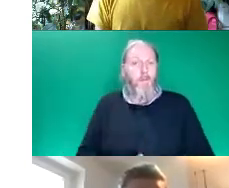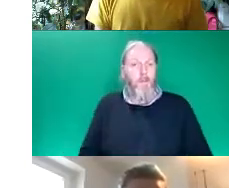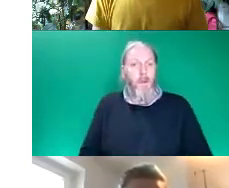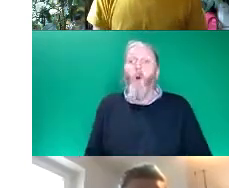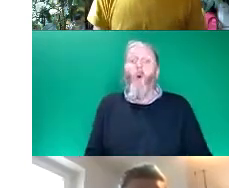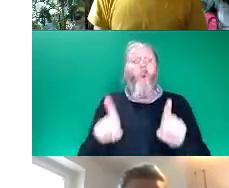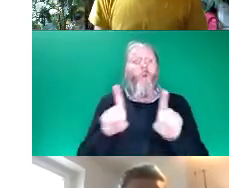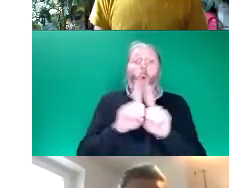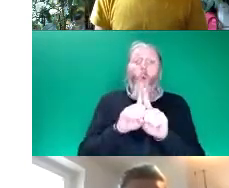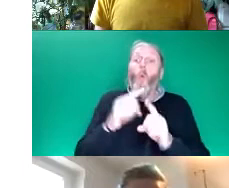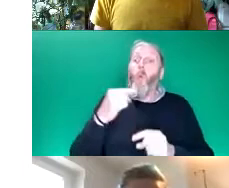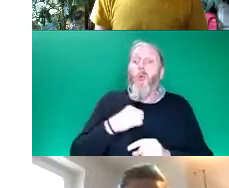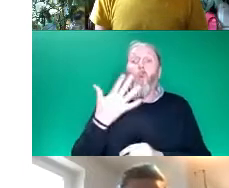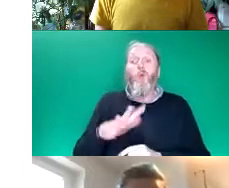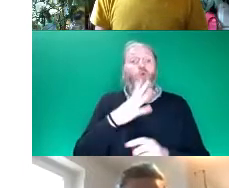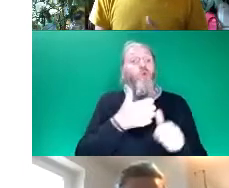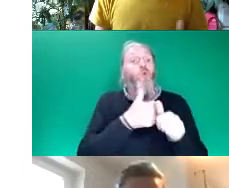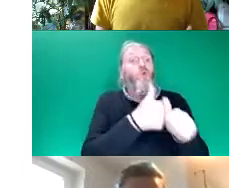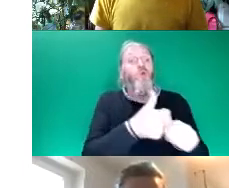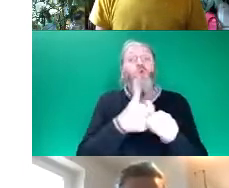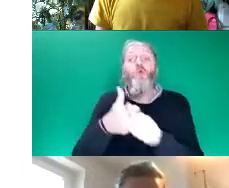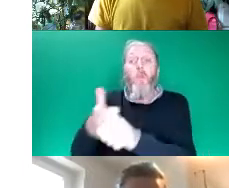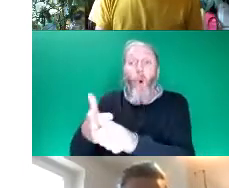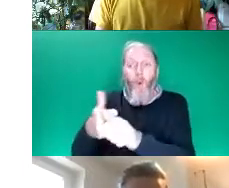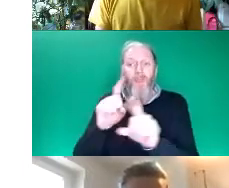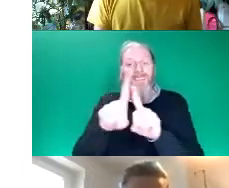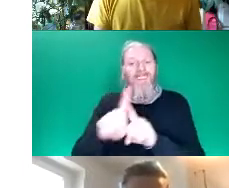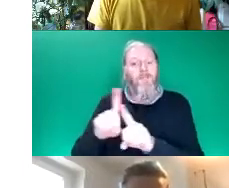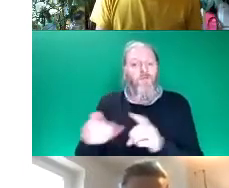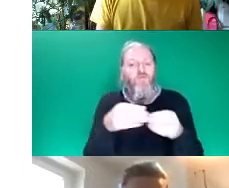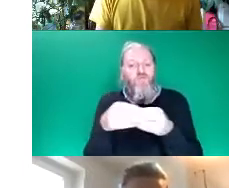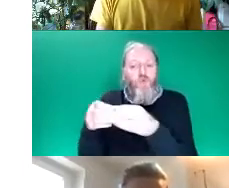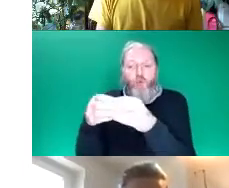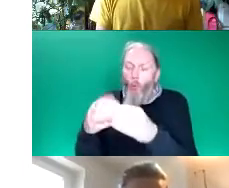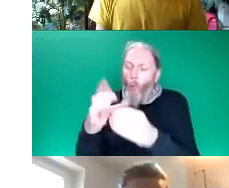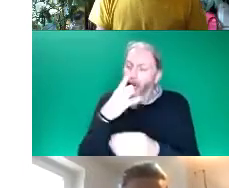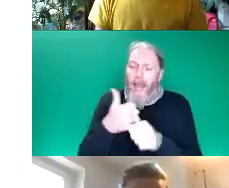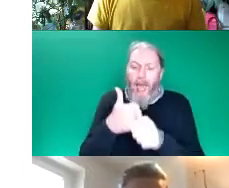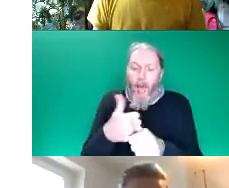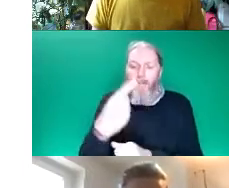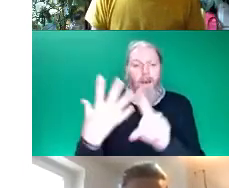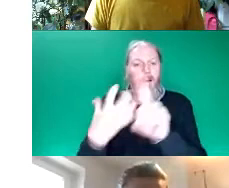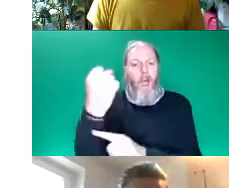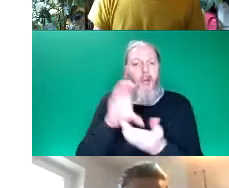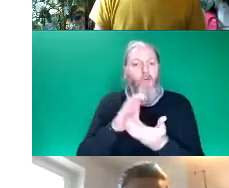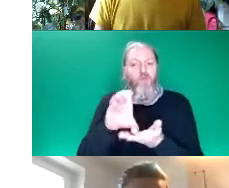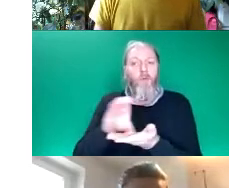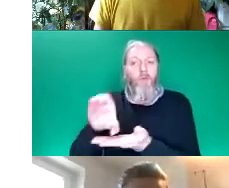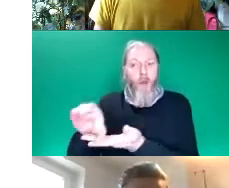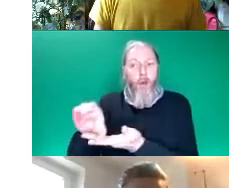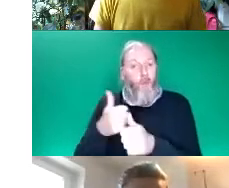support to organisations who got grants where they needed it to help them and help with their development as an organisation.